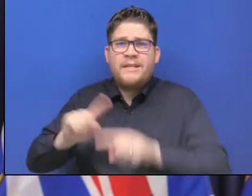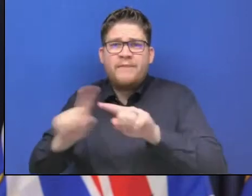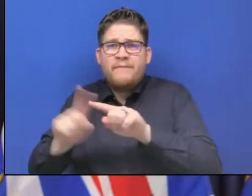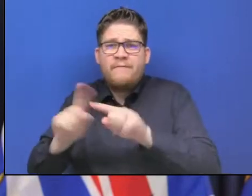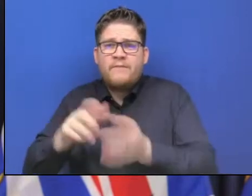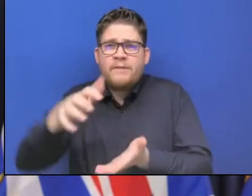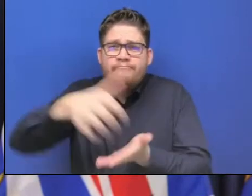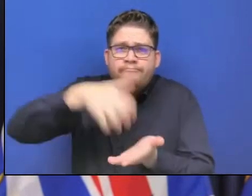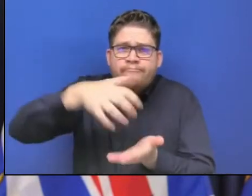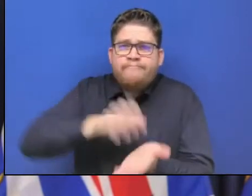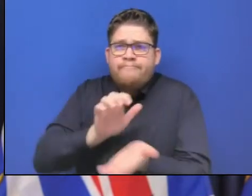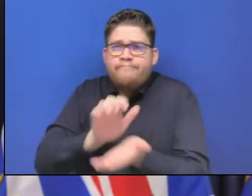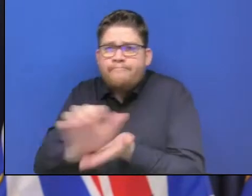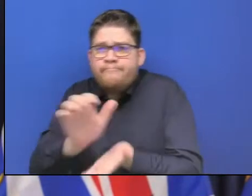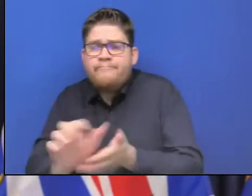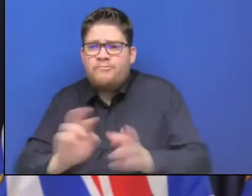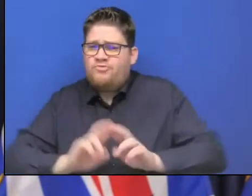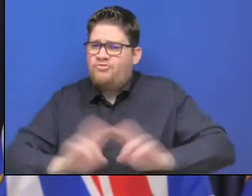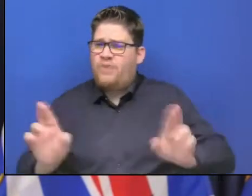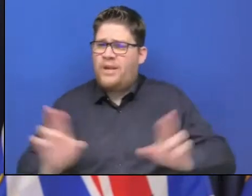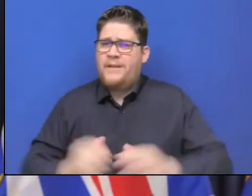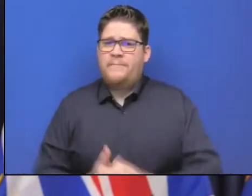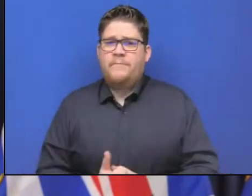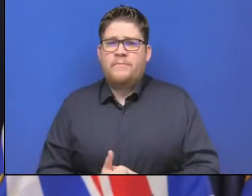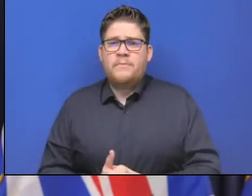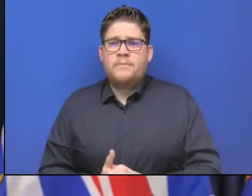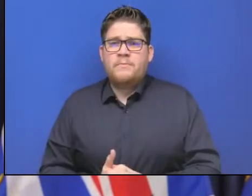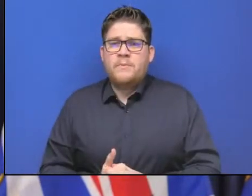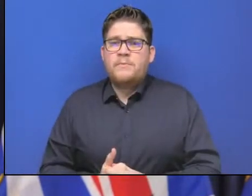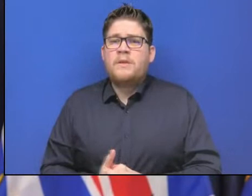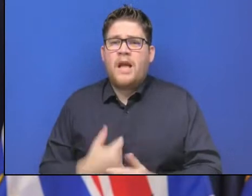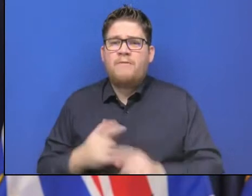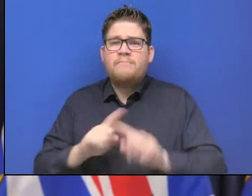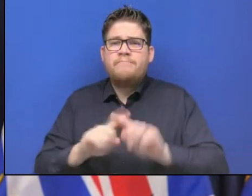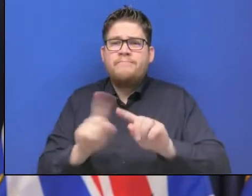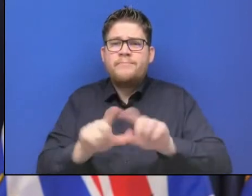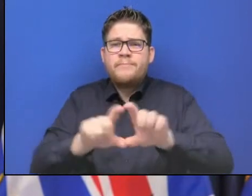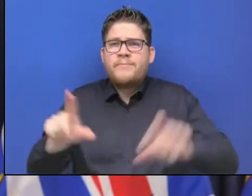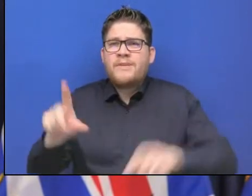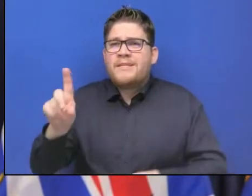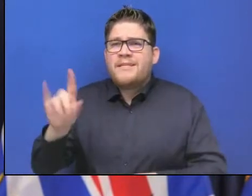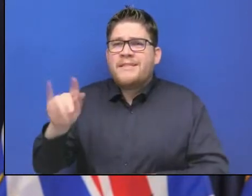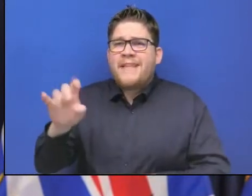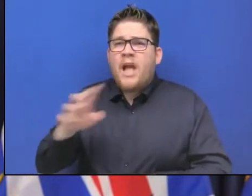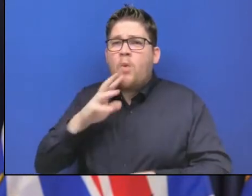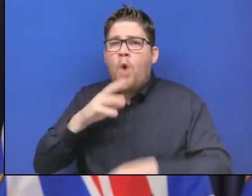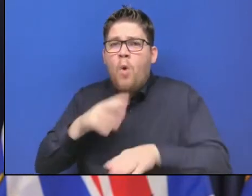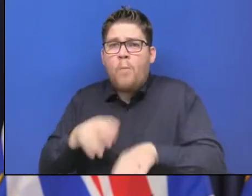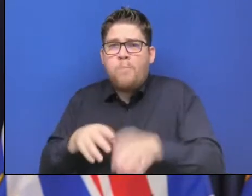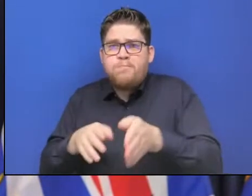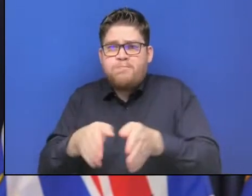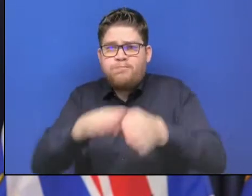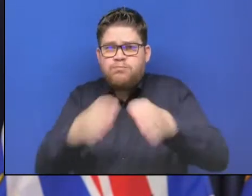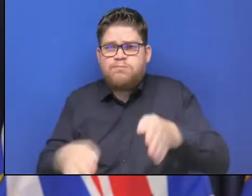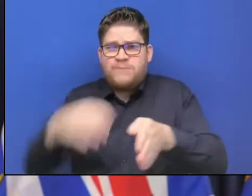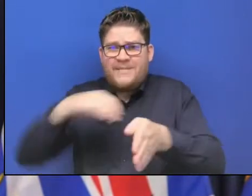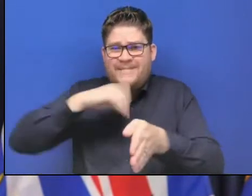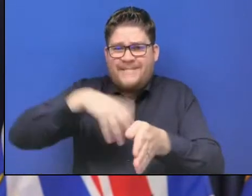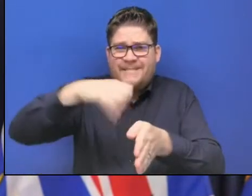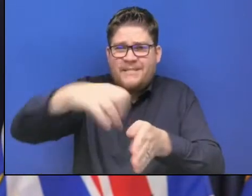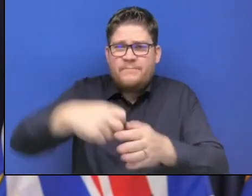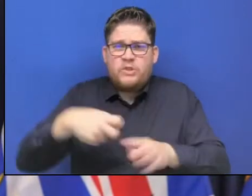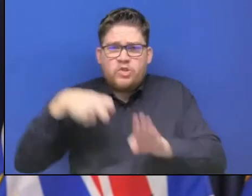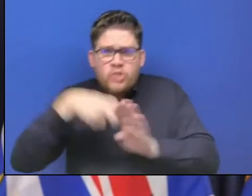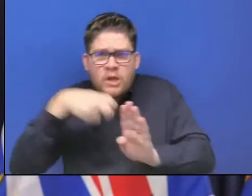and the armed forces is supporting any necessary repairs. We have work crews and boots on the ground. Helicopters and